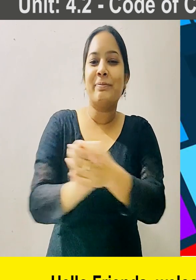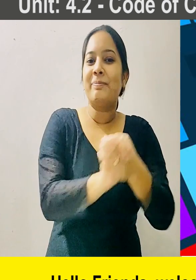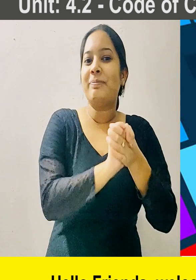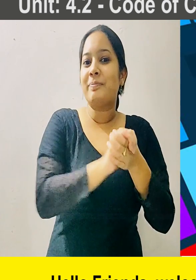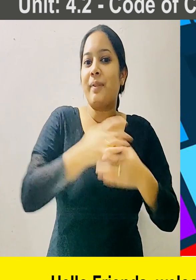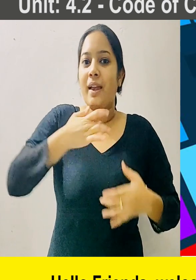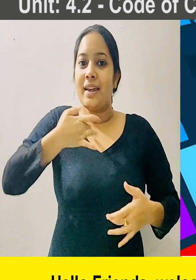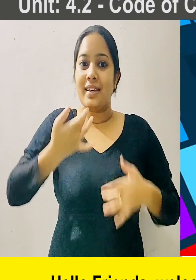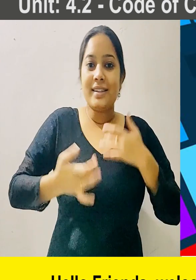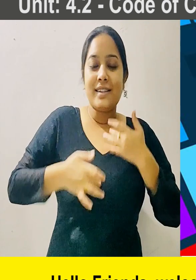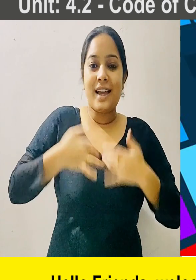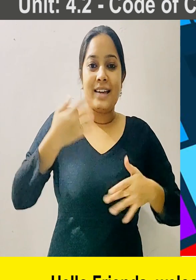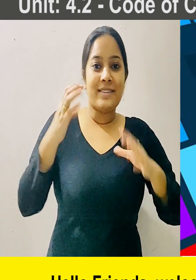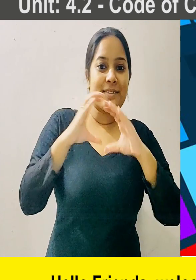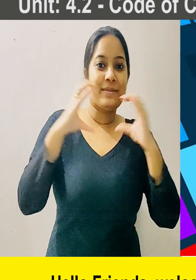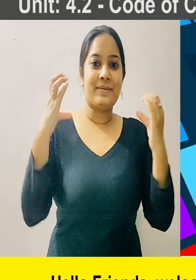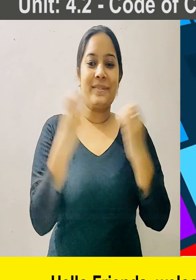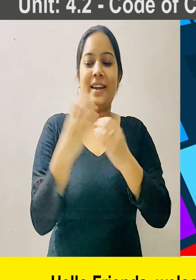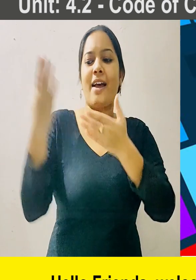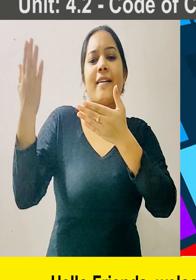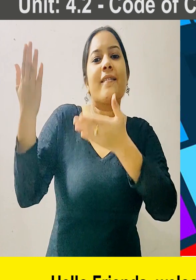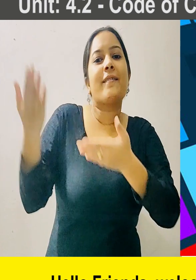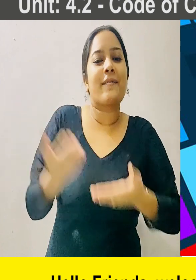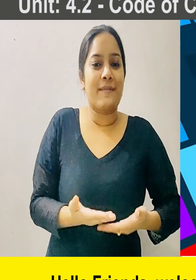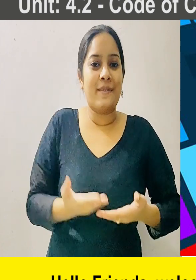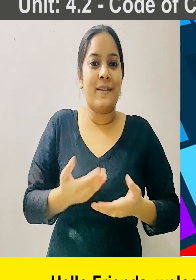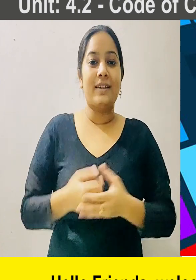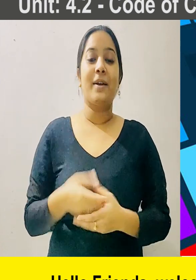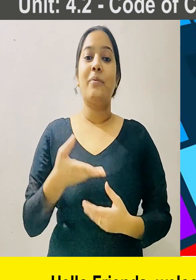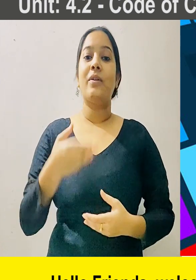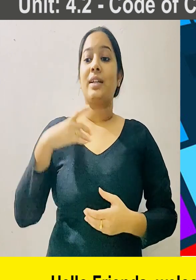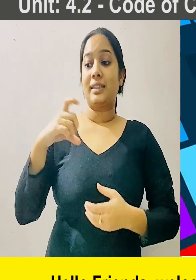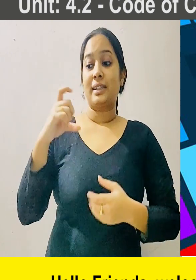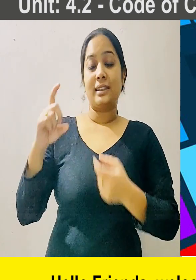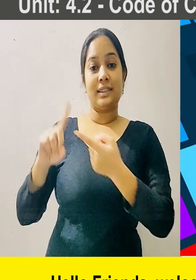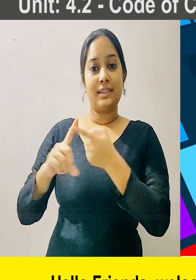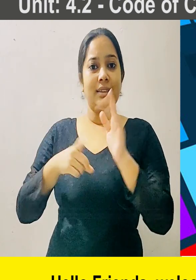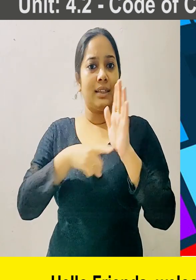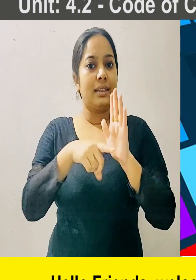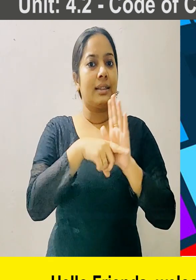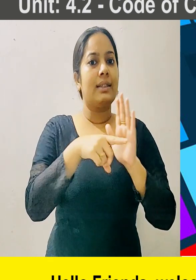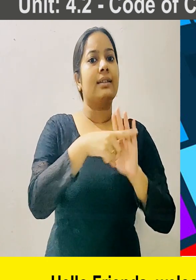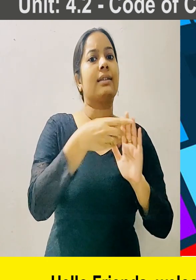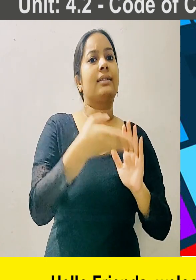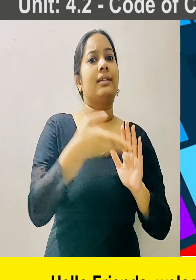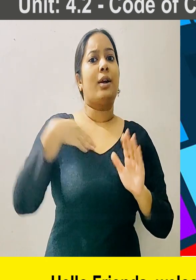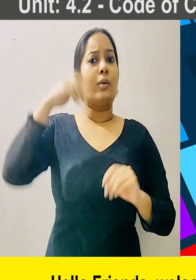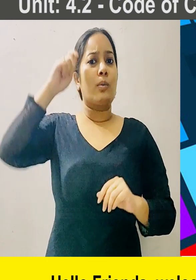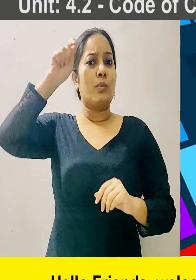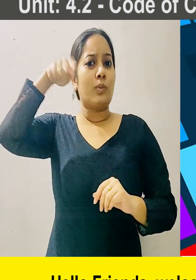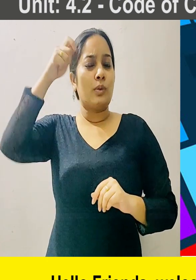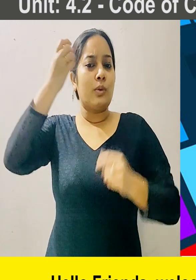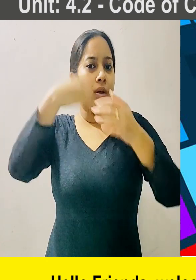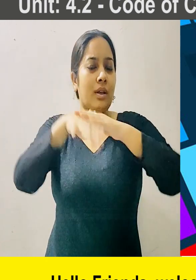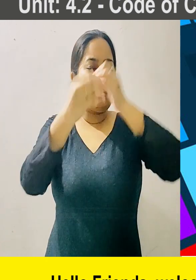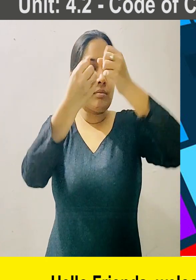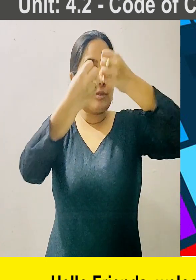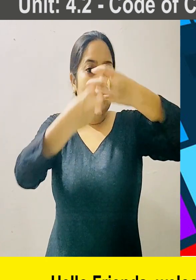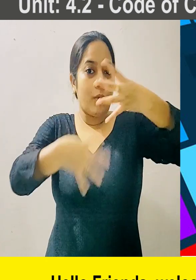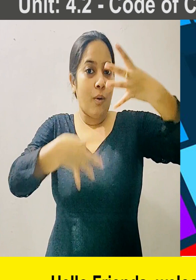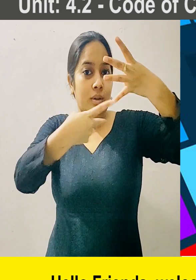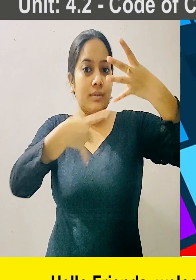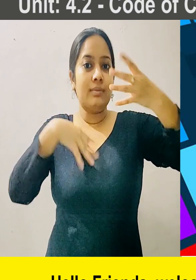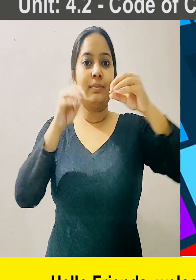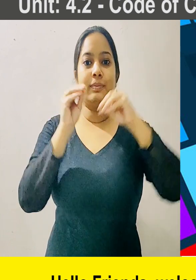Welcome to an exciting session on Code of Conduct of a CCE. In this video, we will